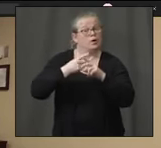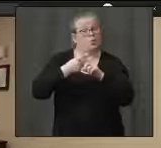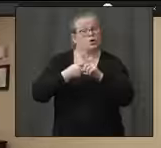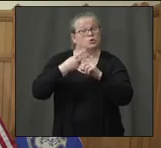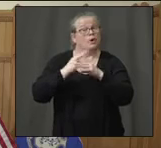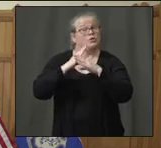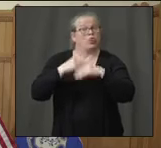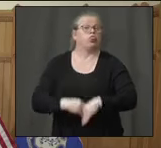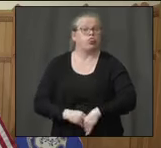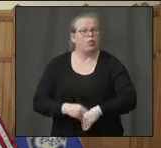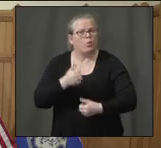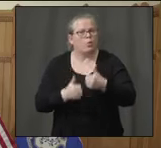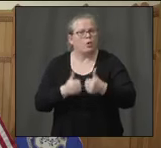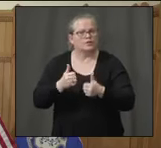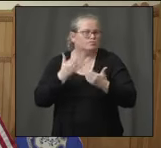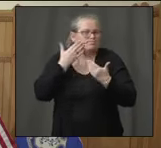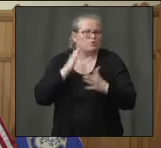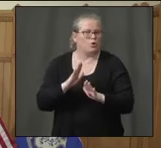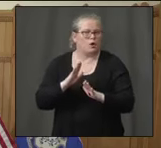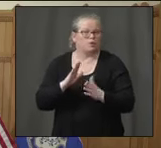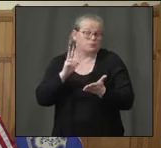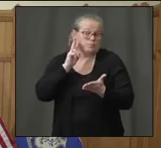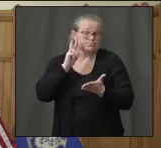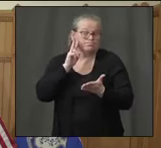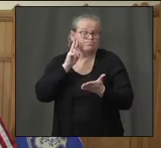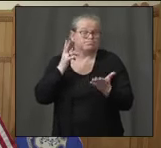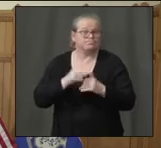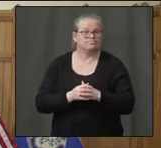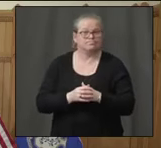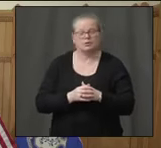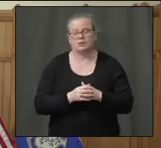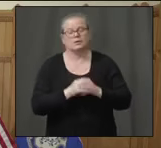Thanks, Ken. Thanks, Ken. We'll move on next to the Connecticut Mirror.